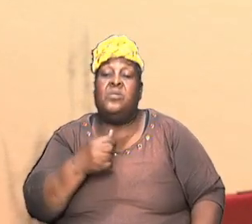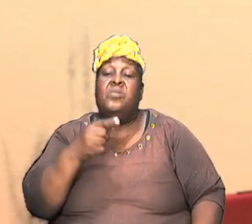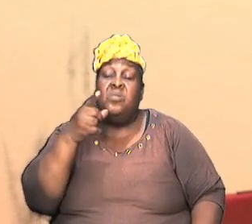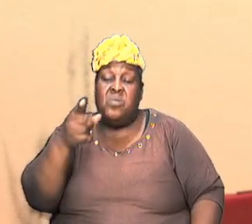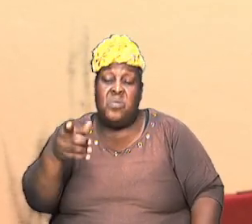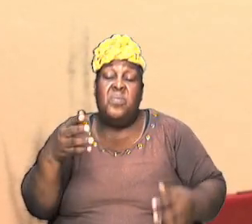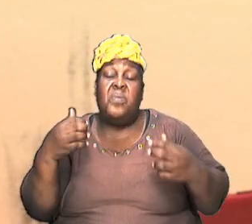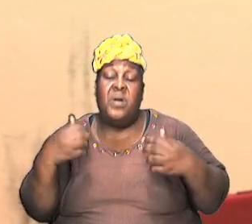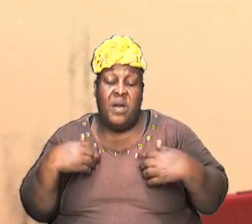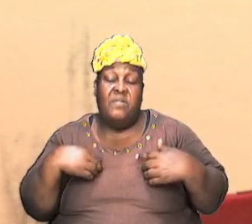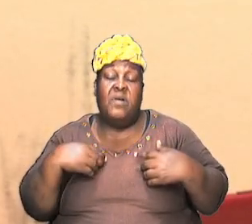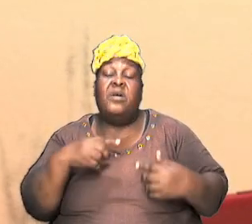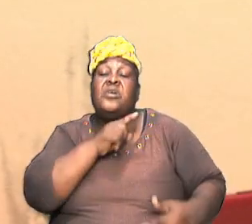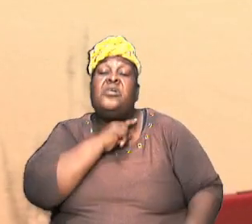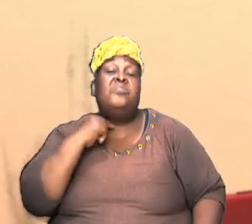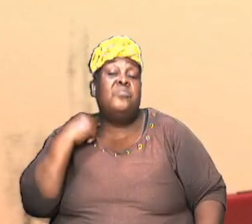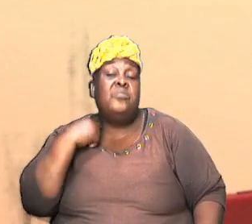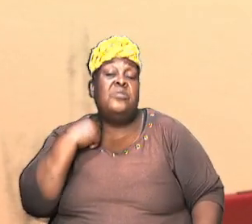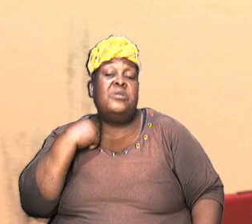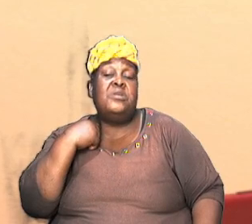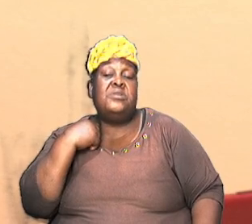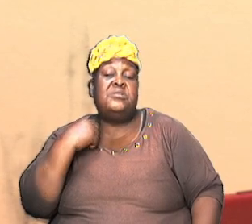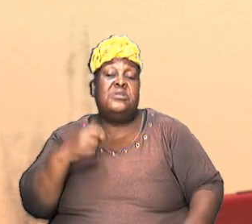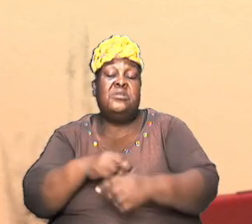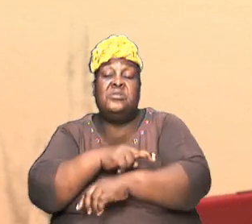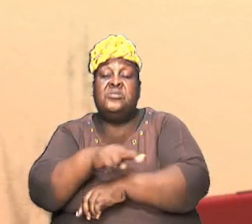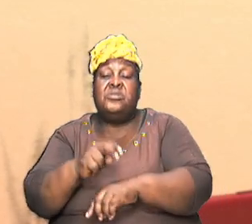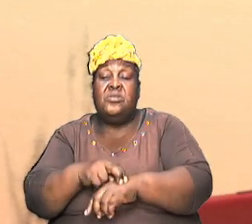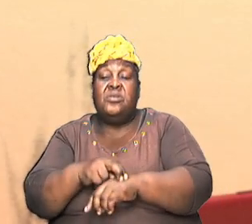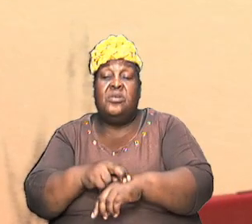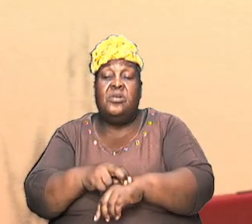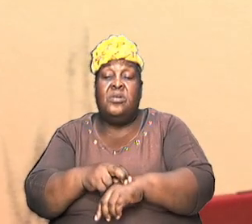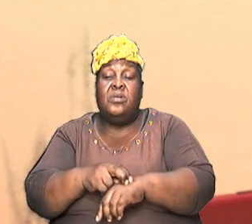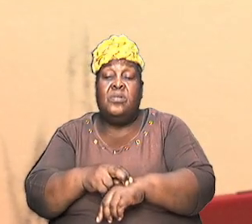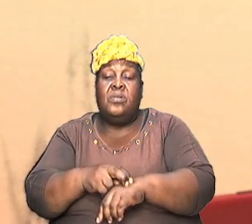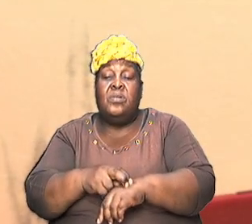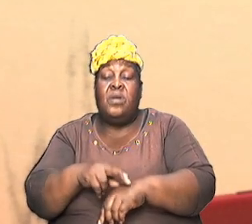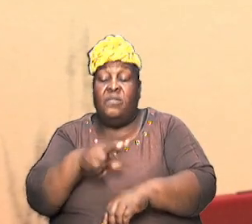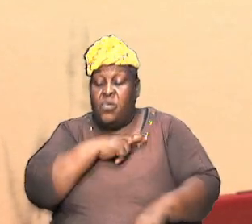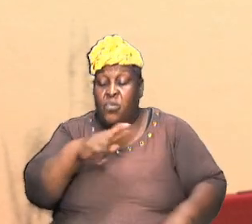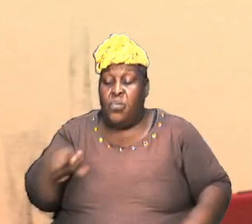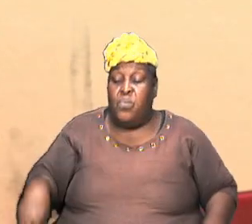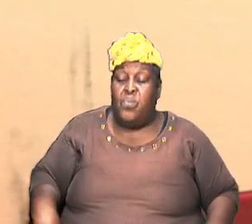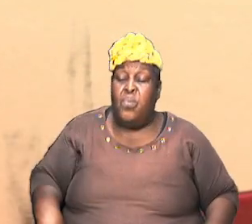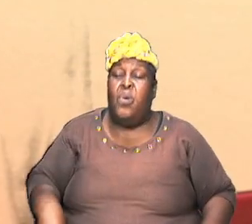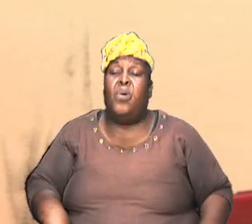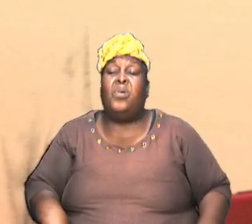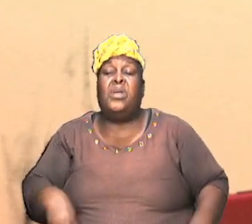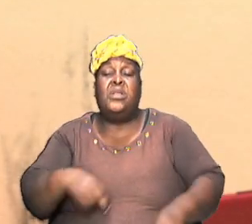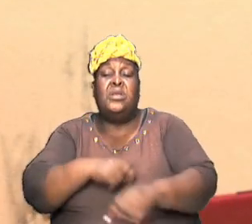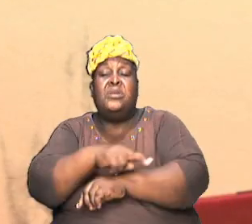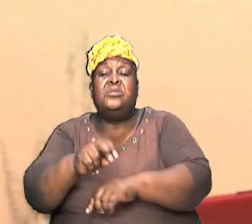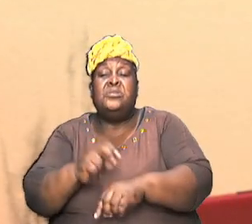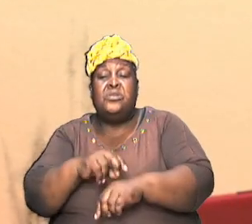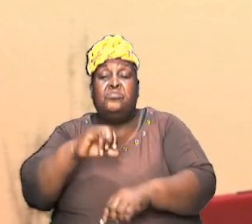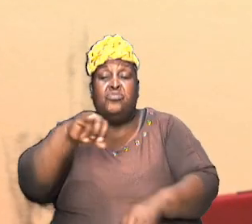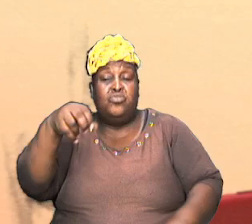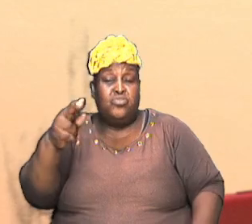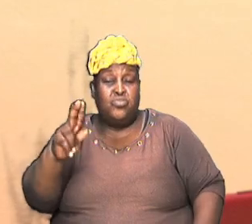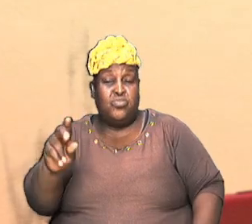a priestly tribe which was the tribe of Levi you had a royal tribe which was the tribe of Judah